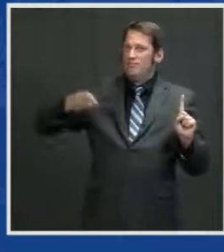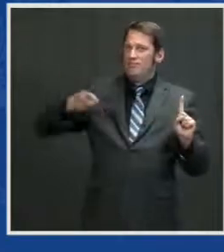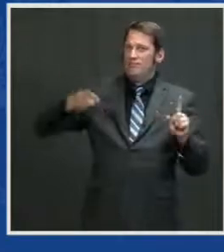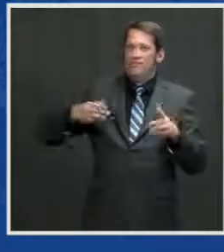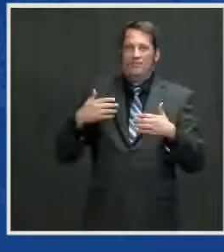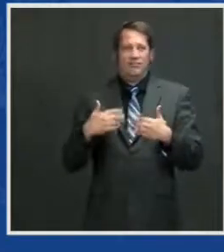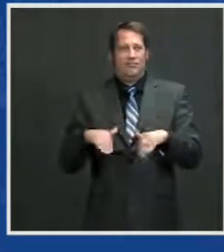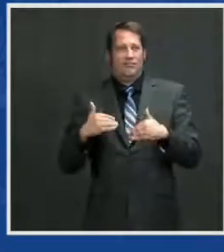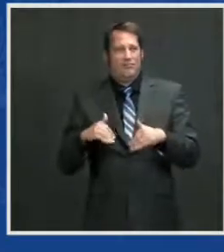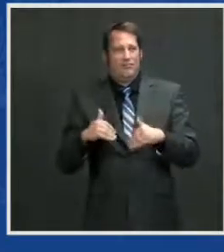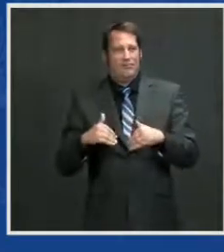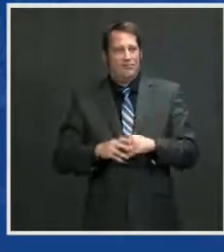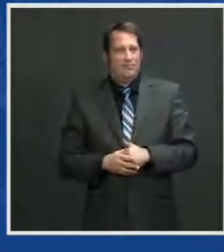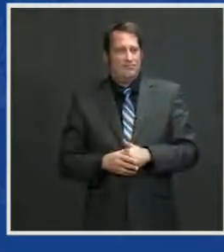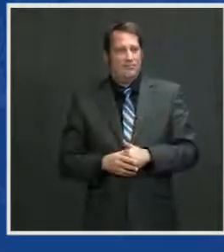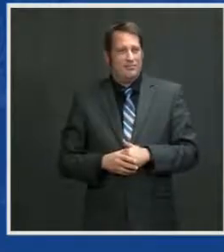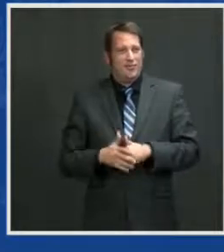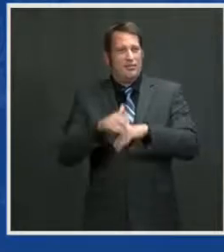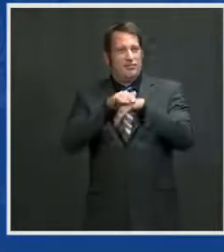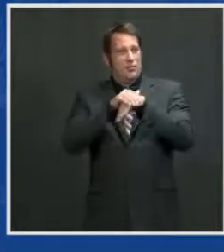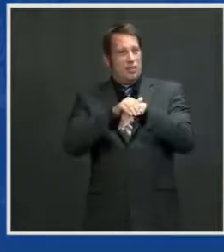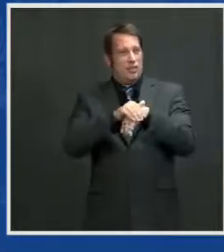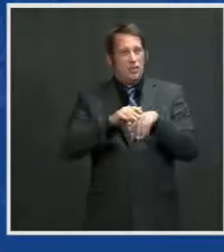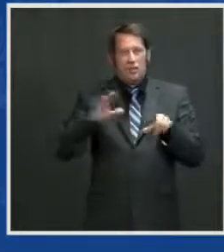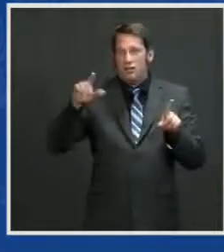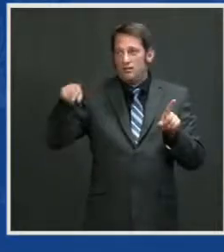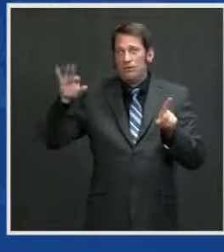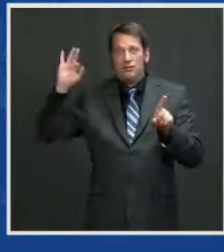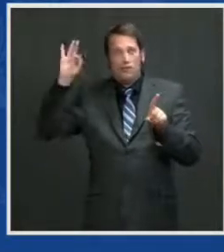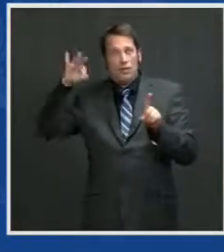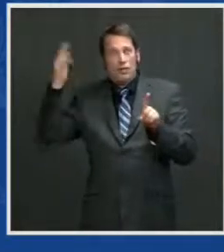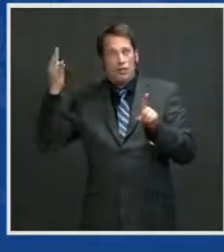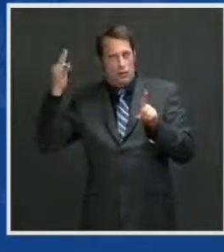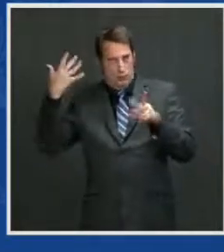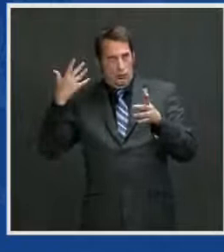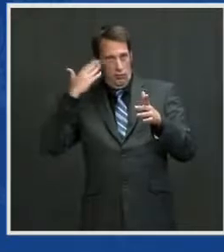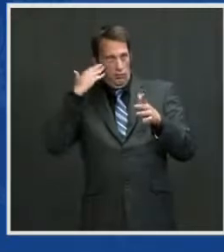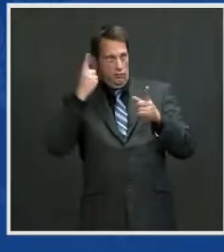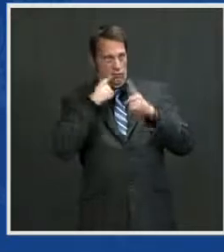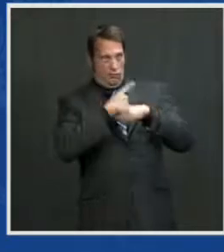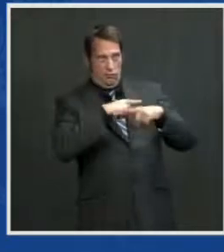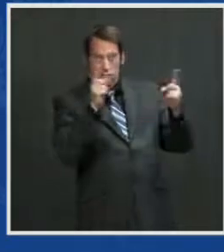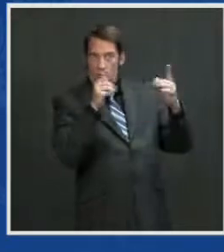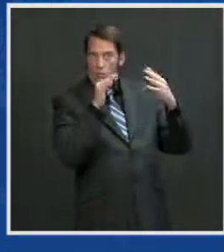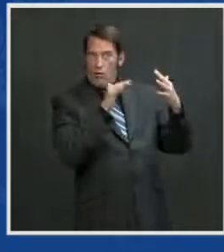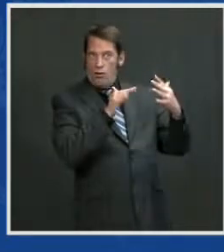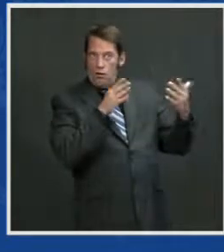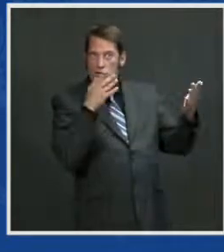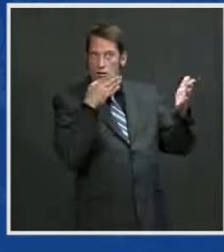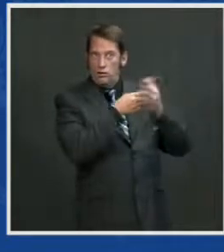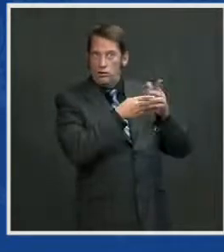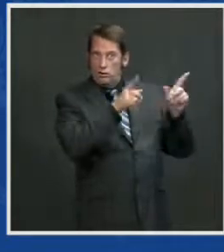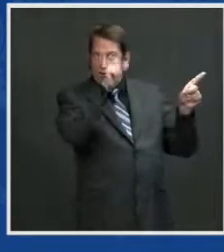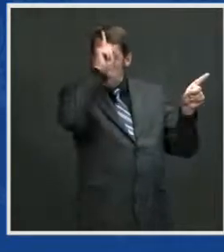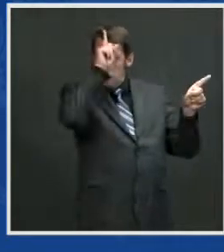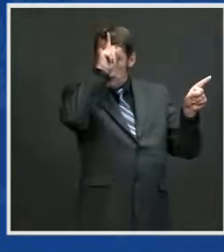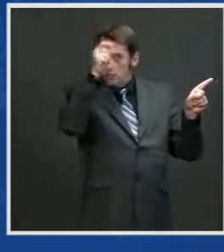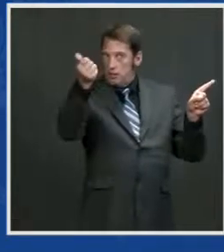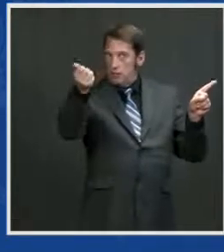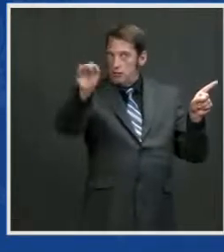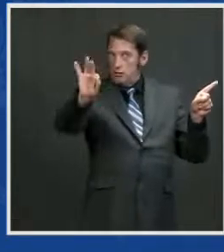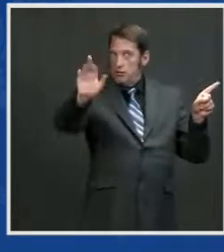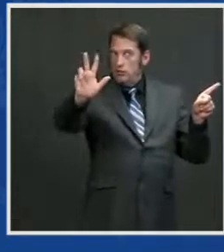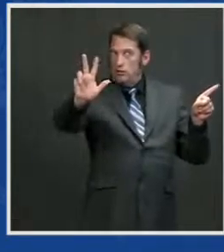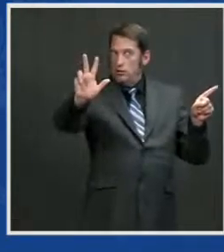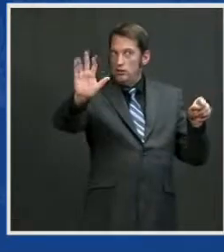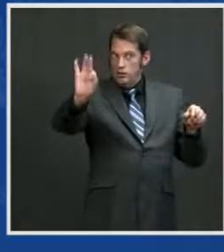and France declared war in Germany in 1939, three Wellington bombers took off from Mendenhall and